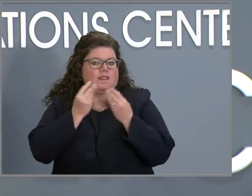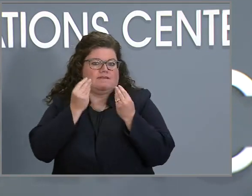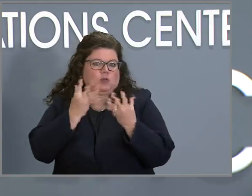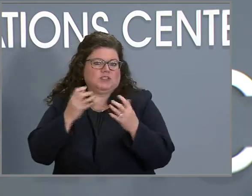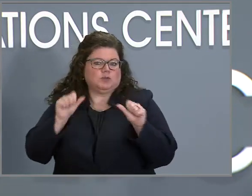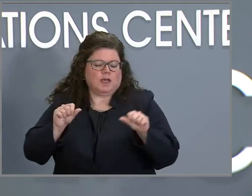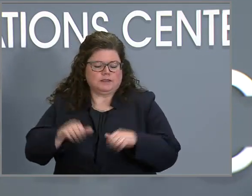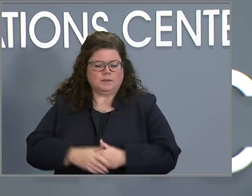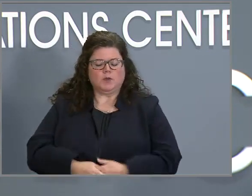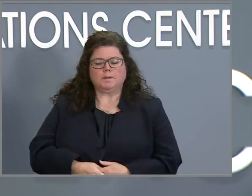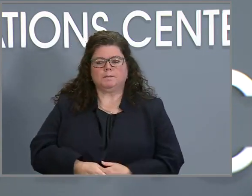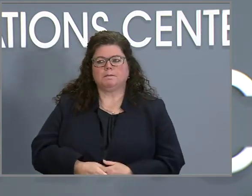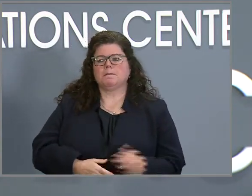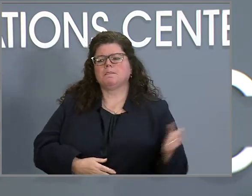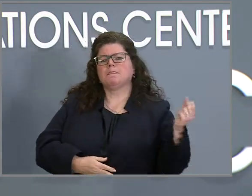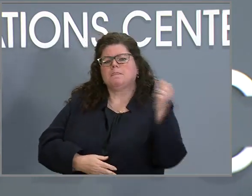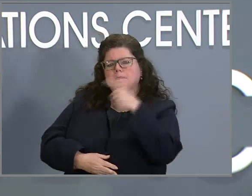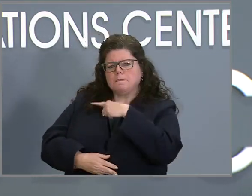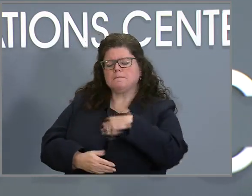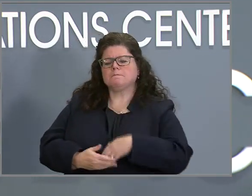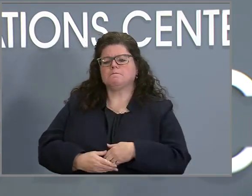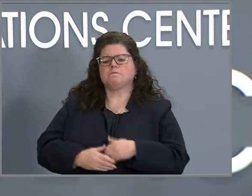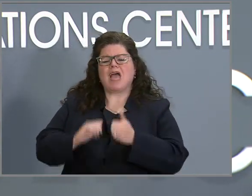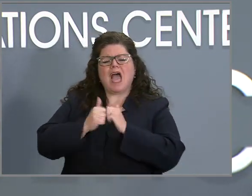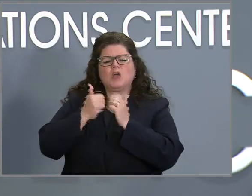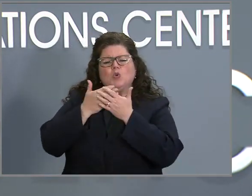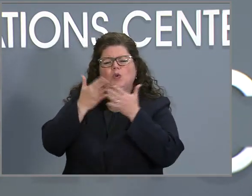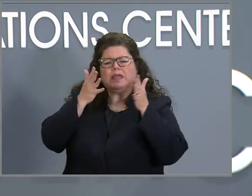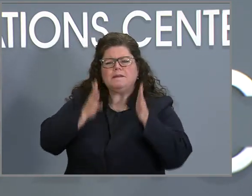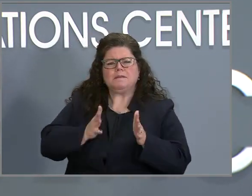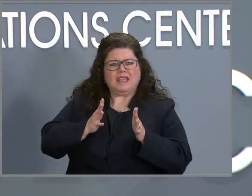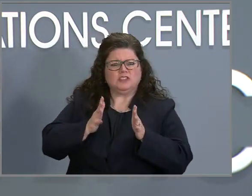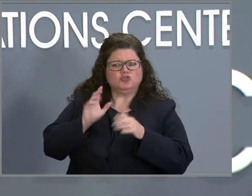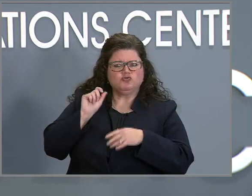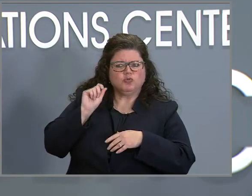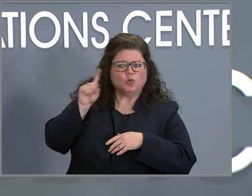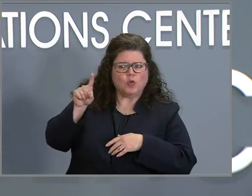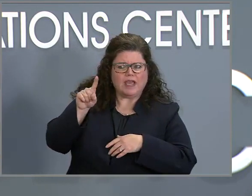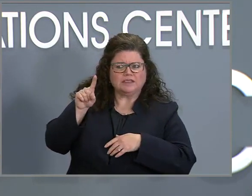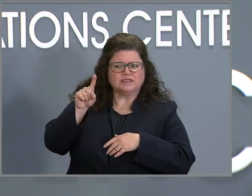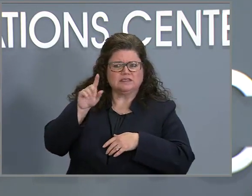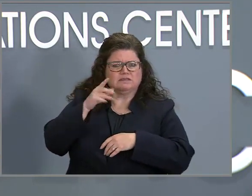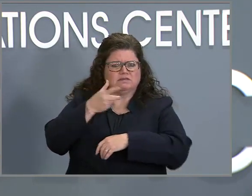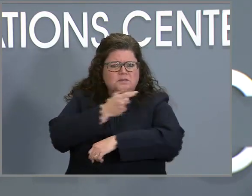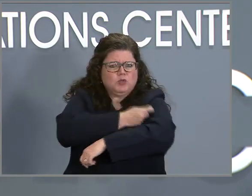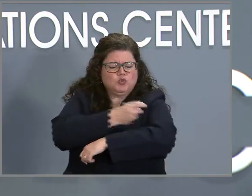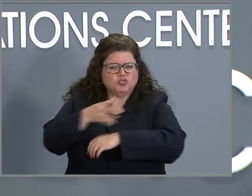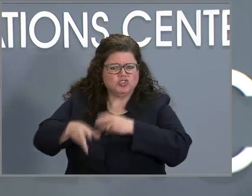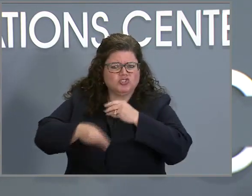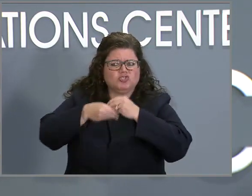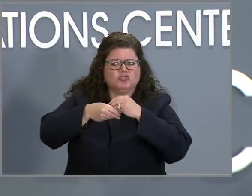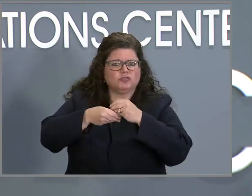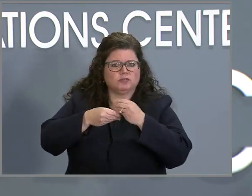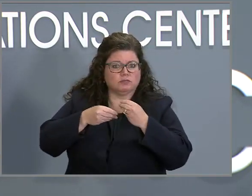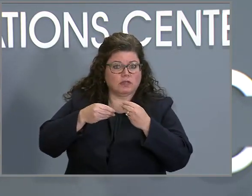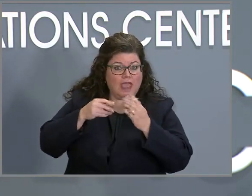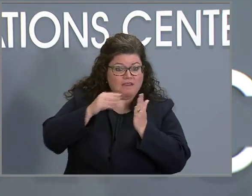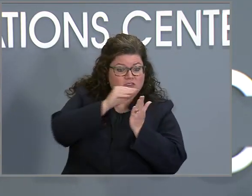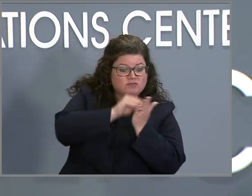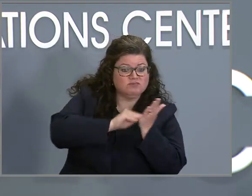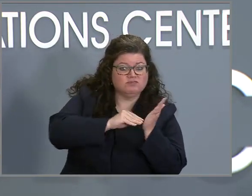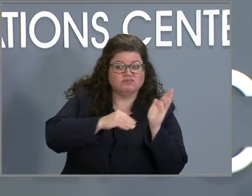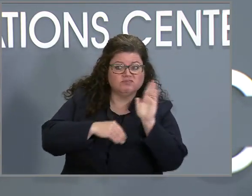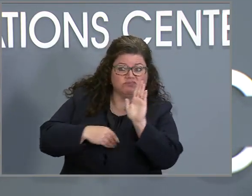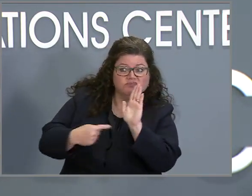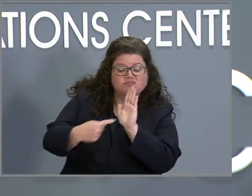Now, how did, how do inmates go about requesting a booster? Do they have to, do they just raise their hand? Do they have to report to